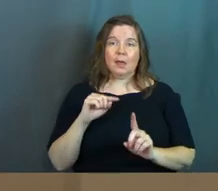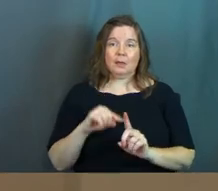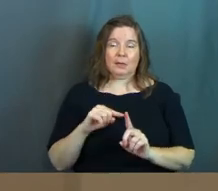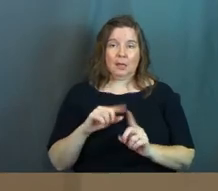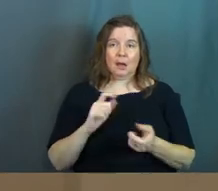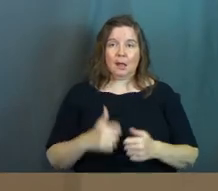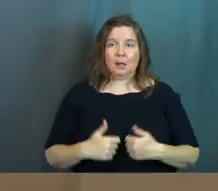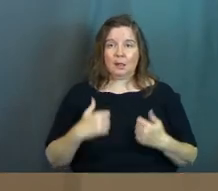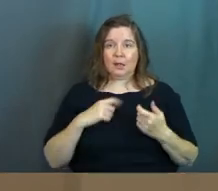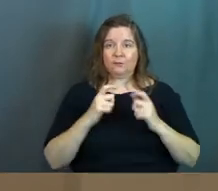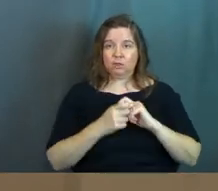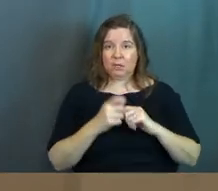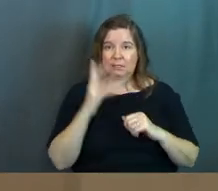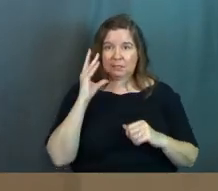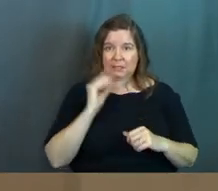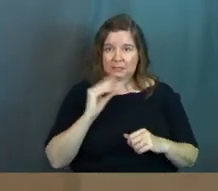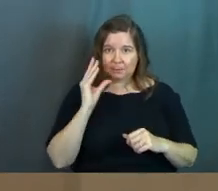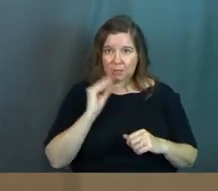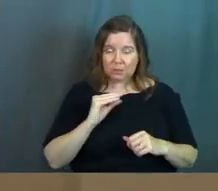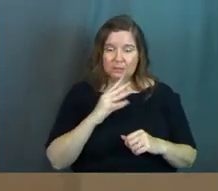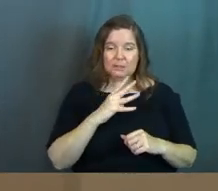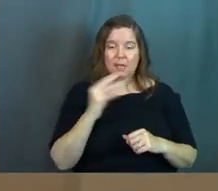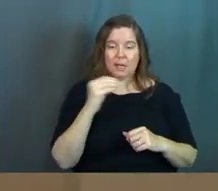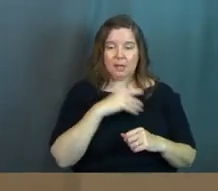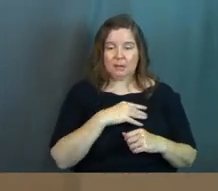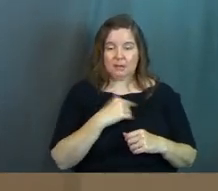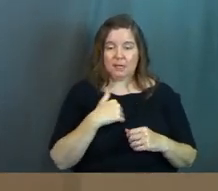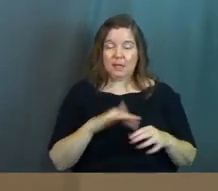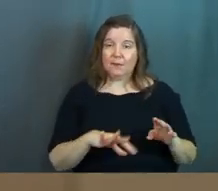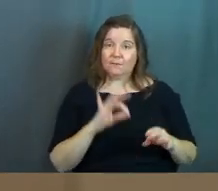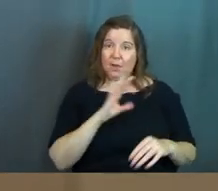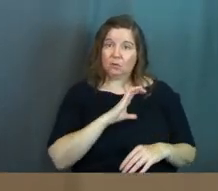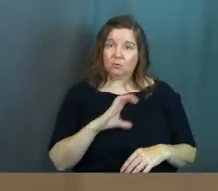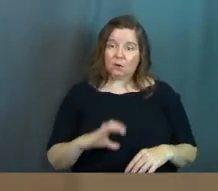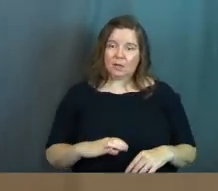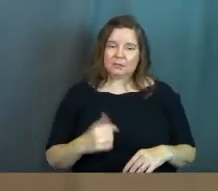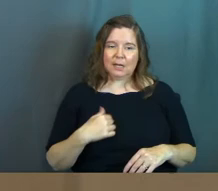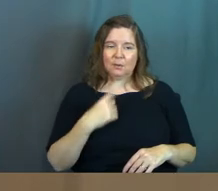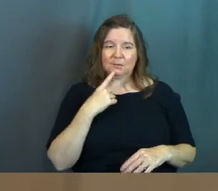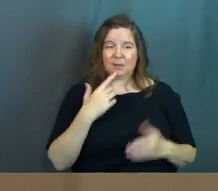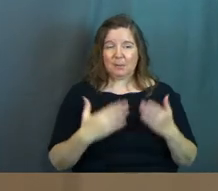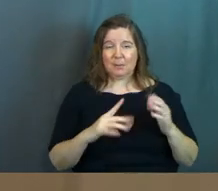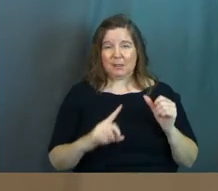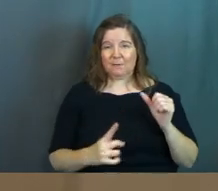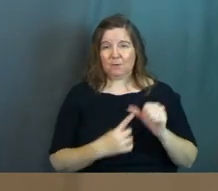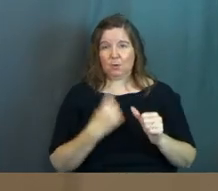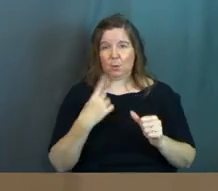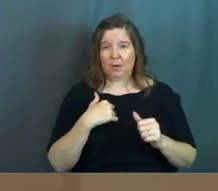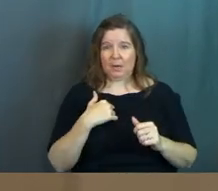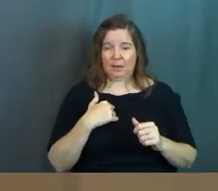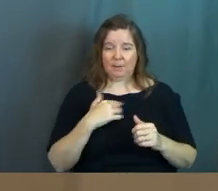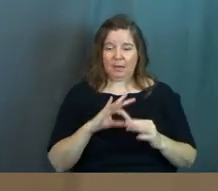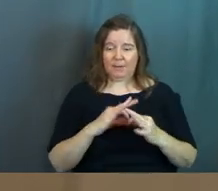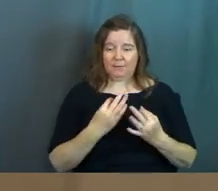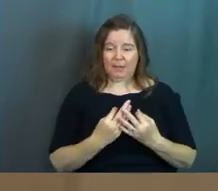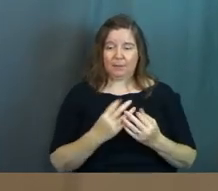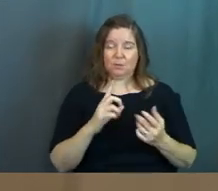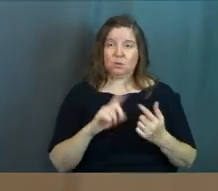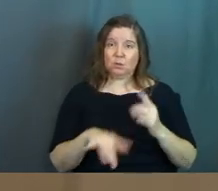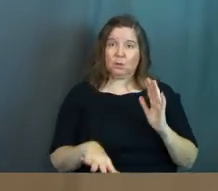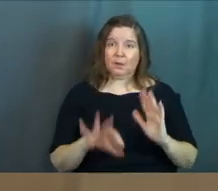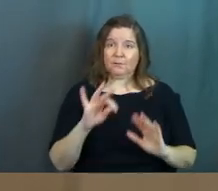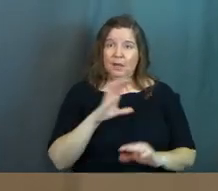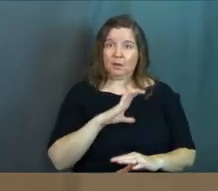a life-changing experience. And eventually he found Christ. And I would say he's probably the first one in my immediate family to